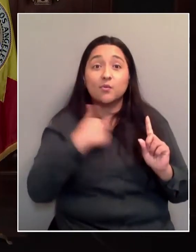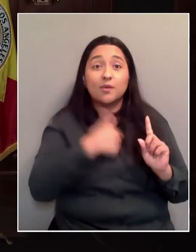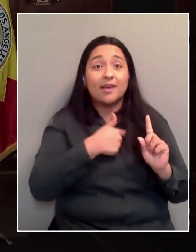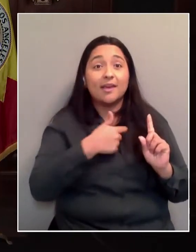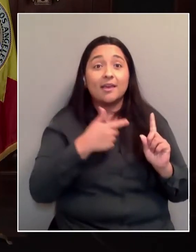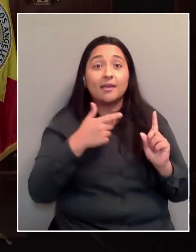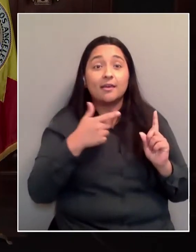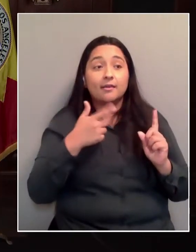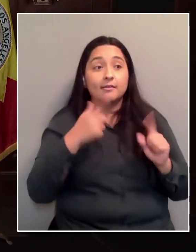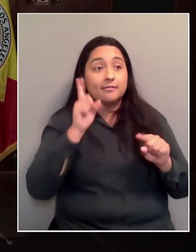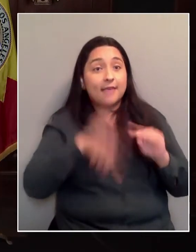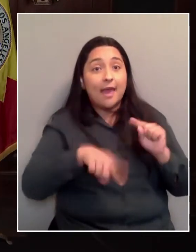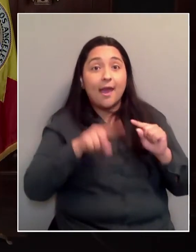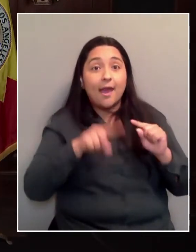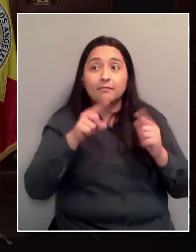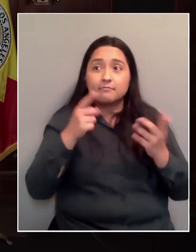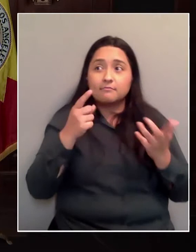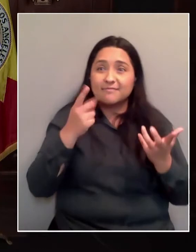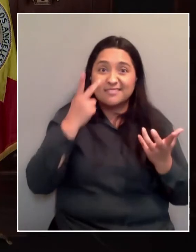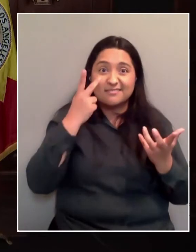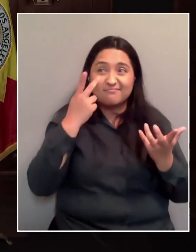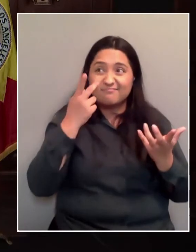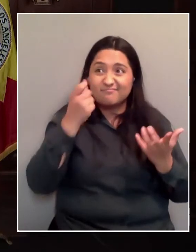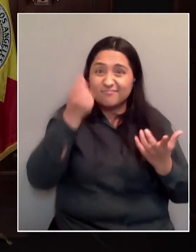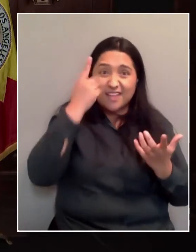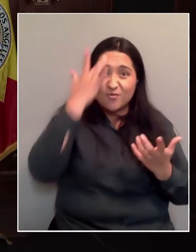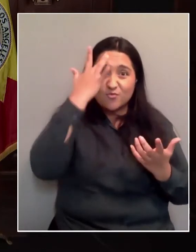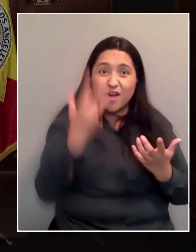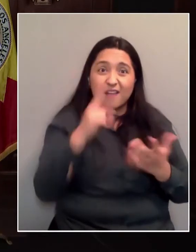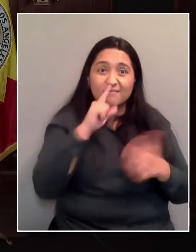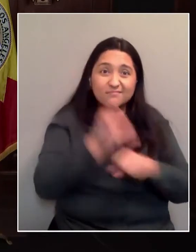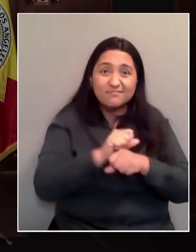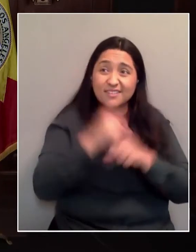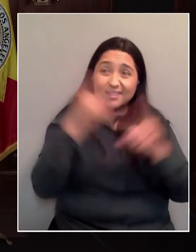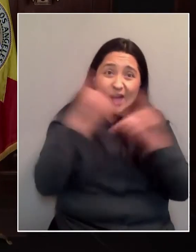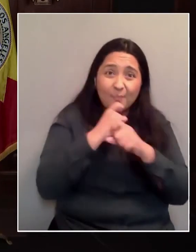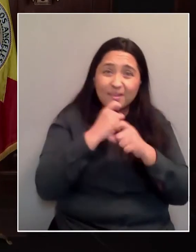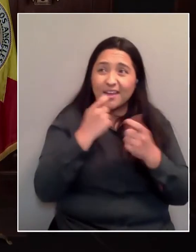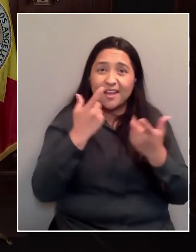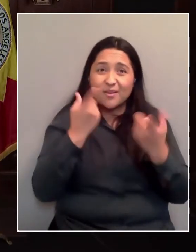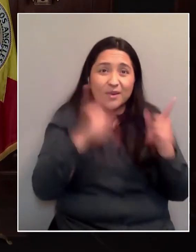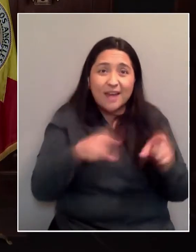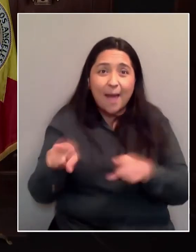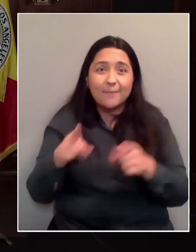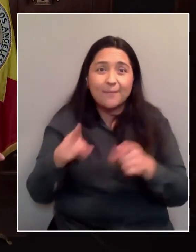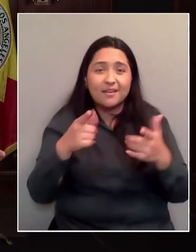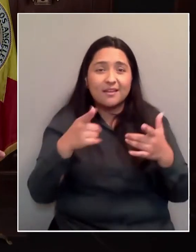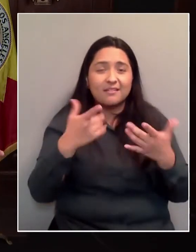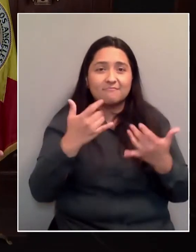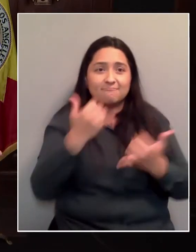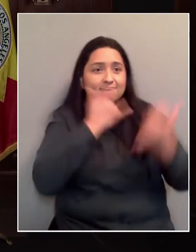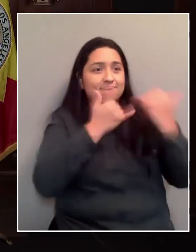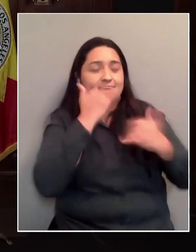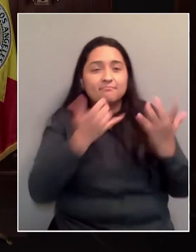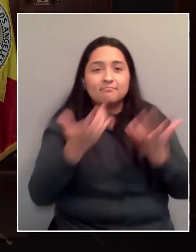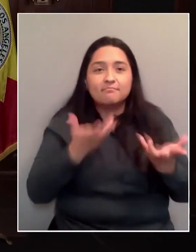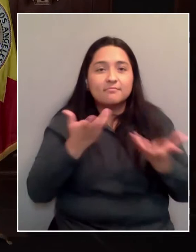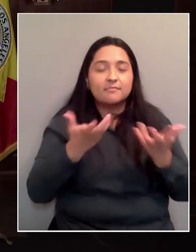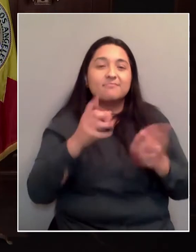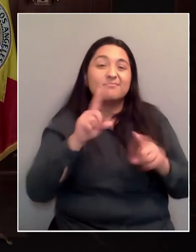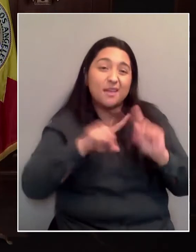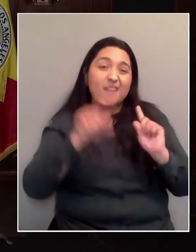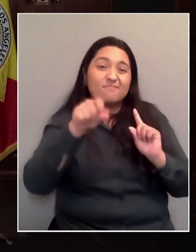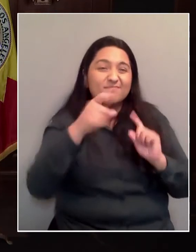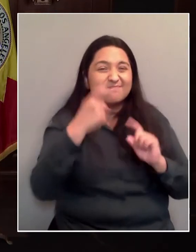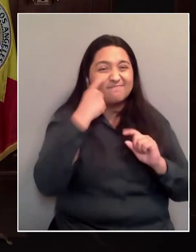why this is so complicated and why it's so hit and miss. But yes, we just found out about that. I